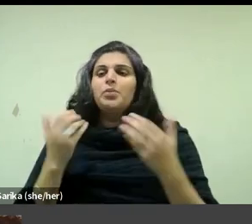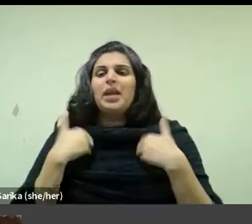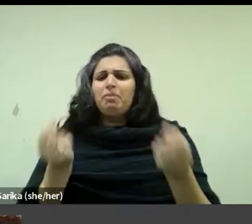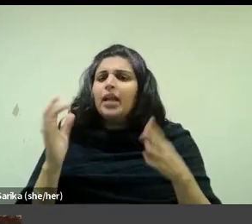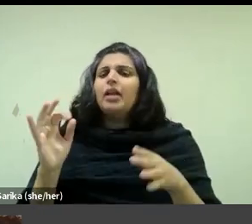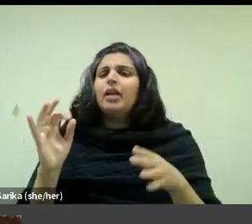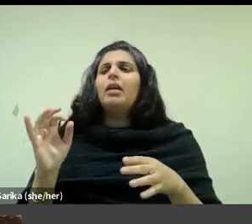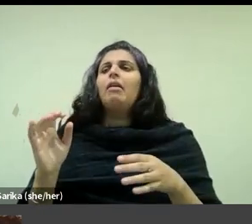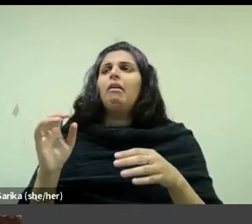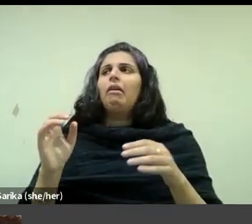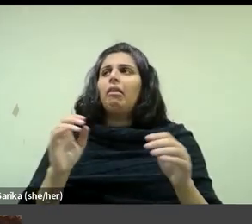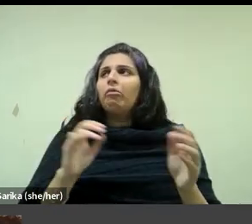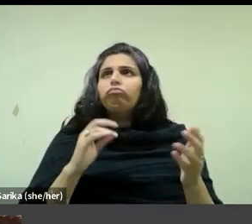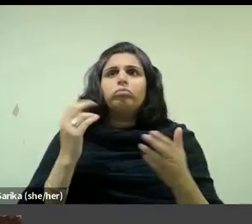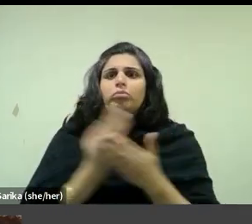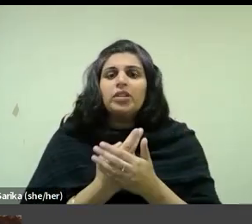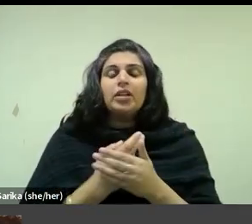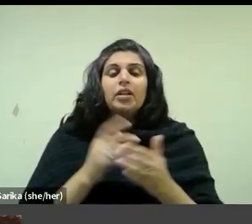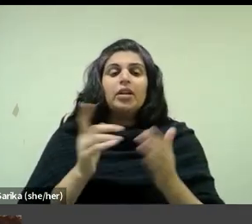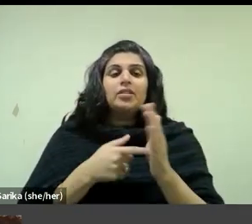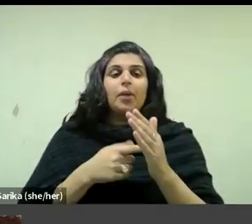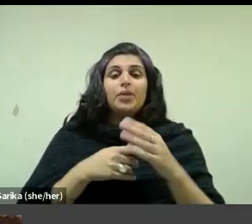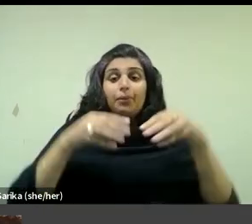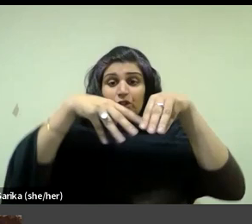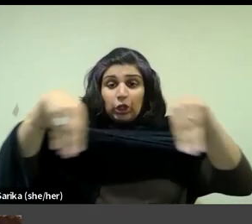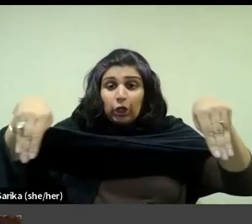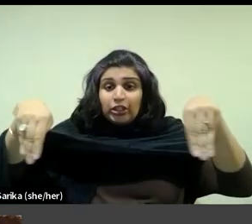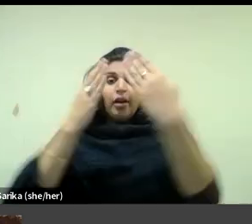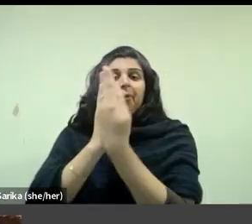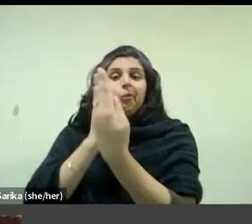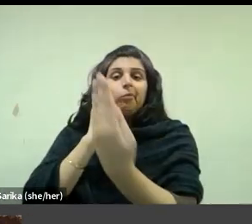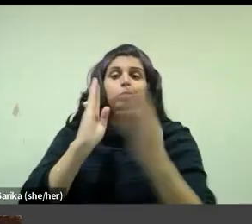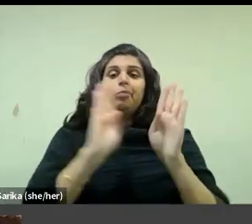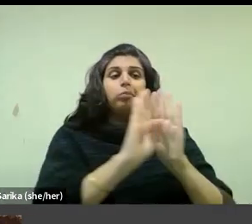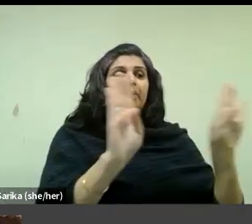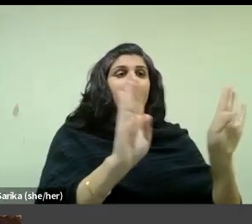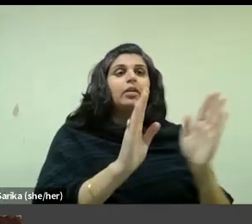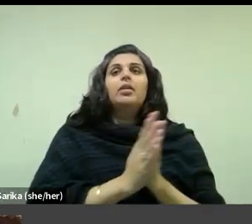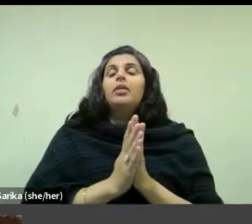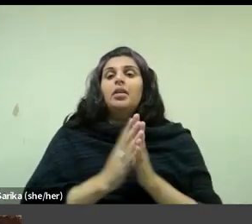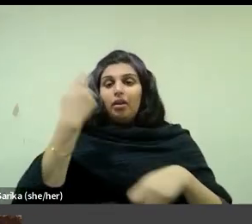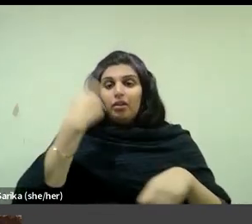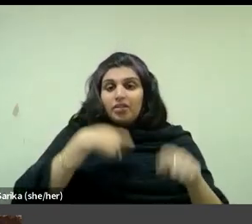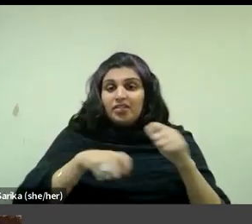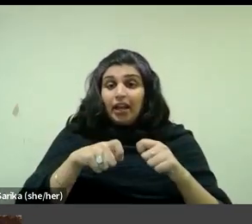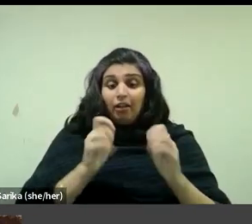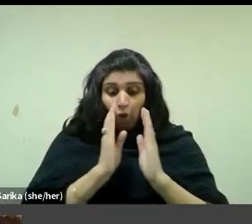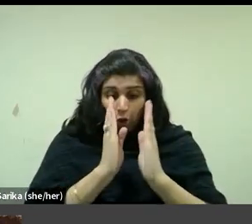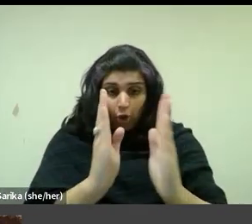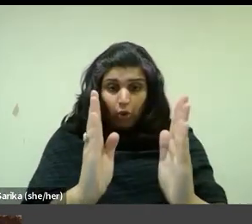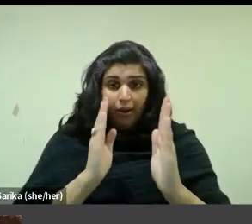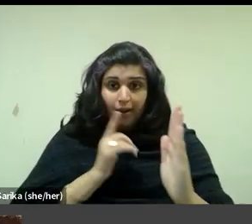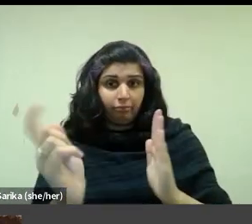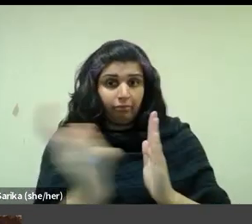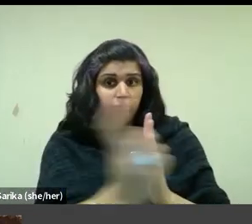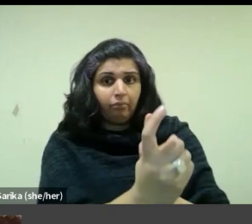partitioned by curtains in the absence of corridors. Of rooms were adjoined and inhabitants would need to walk through one room